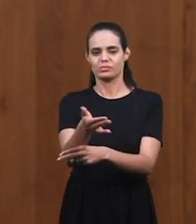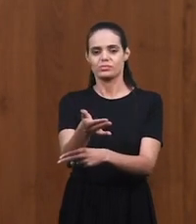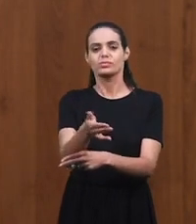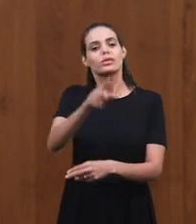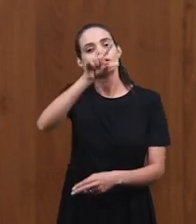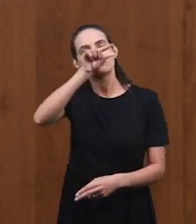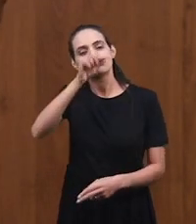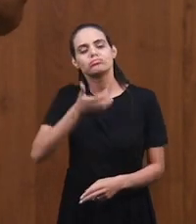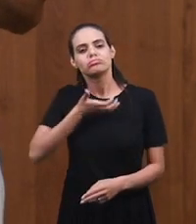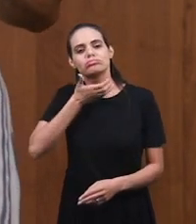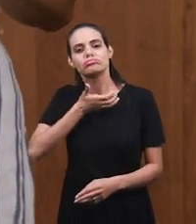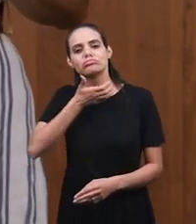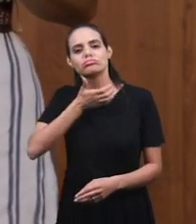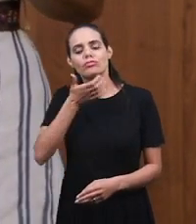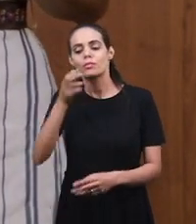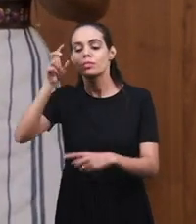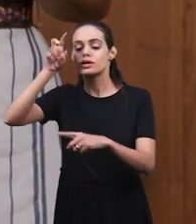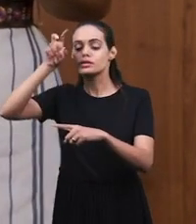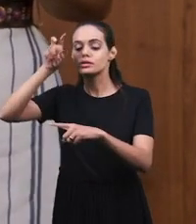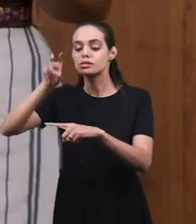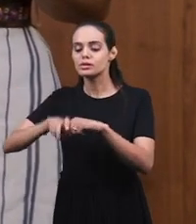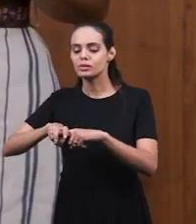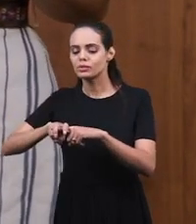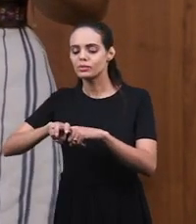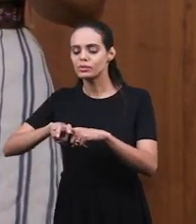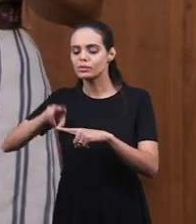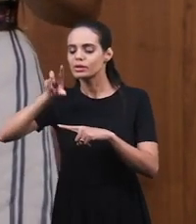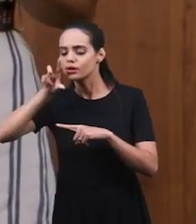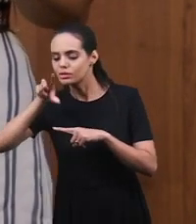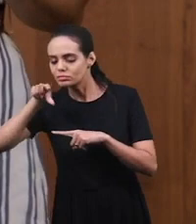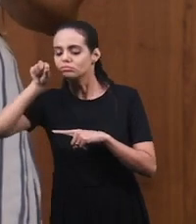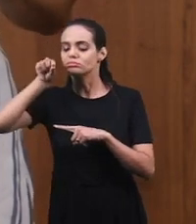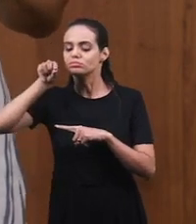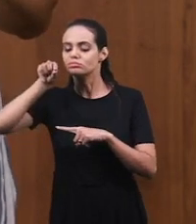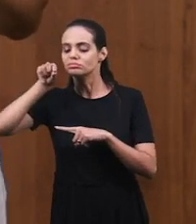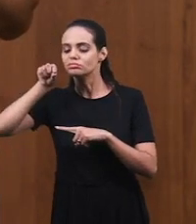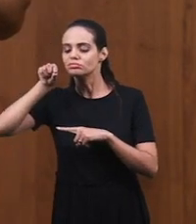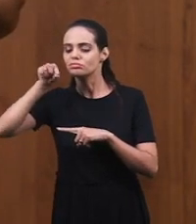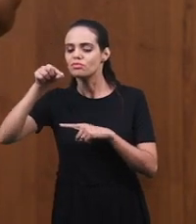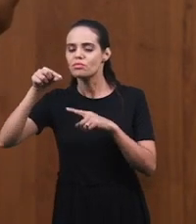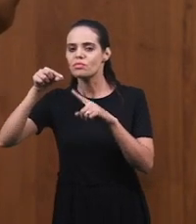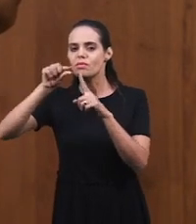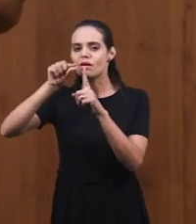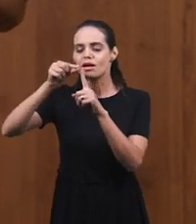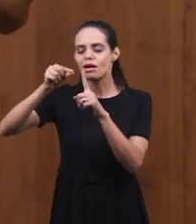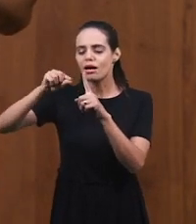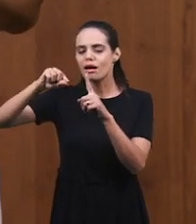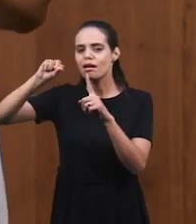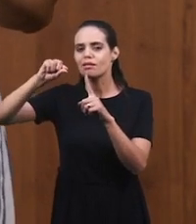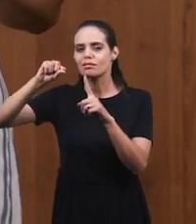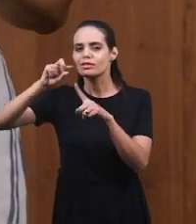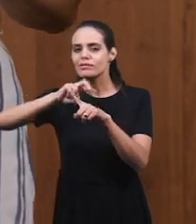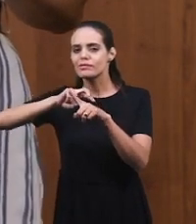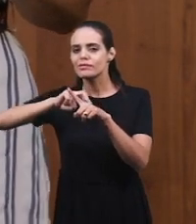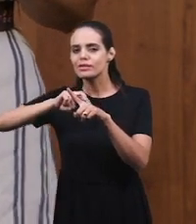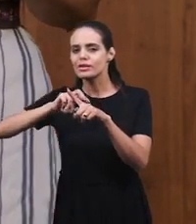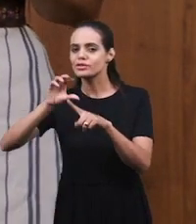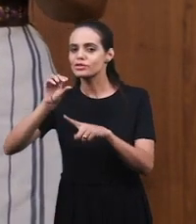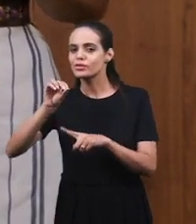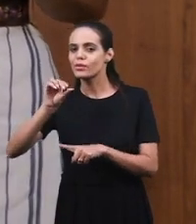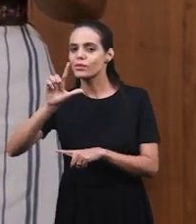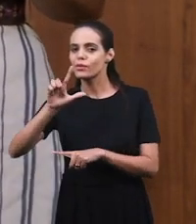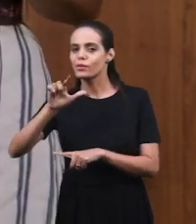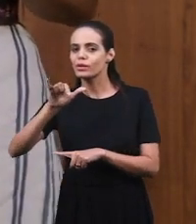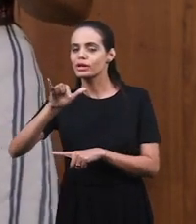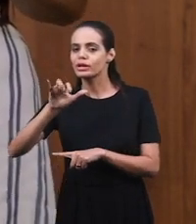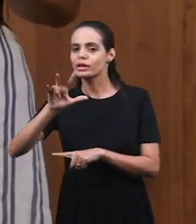place for Noah. And the dove comes back with a branch from an olive tree saying that the life